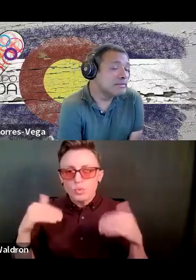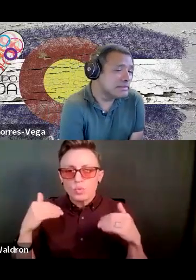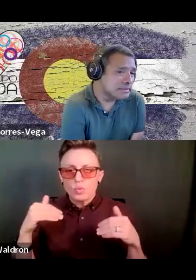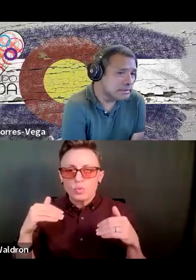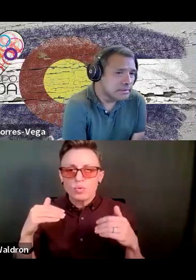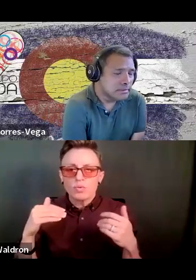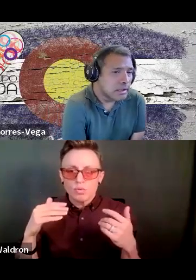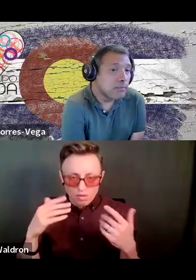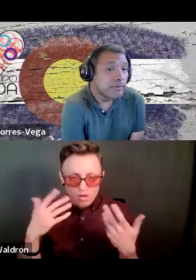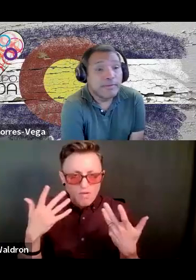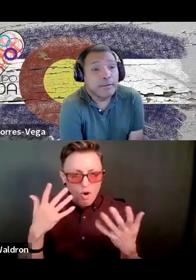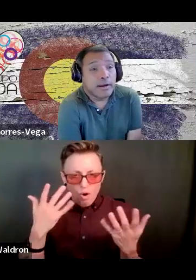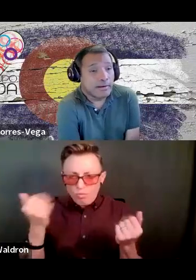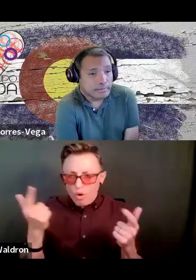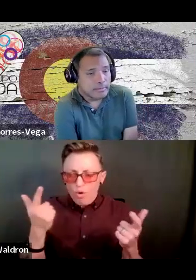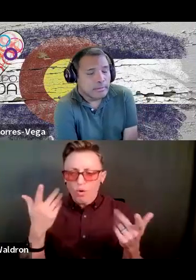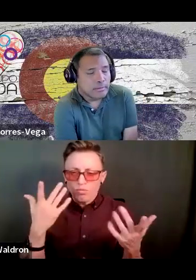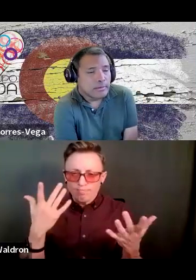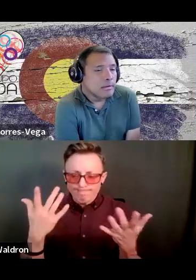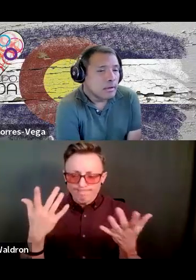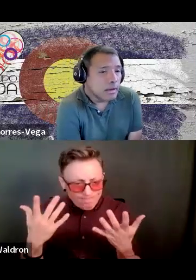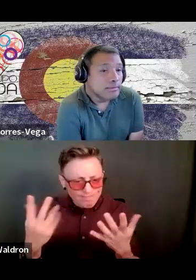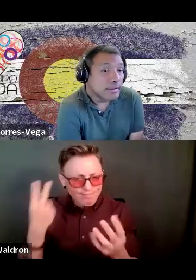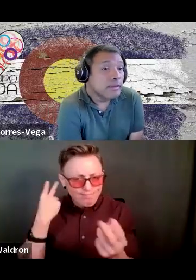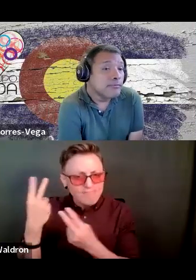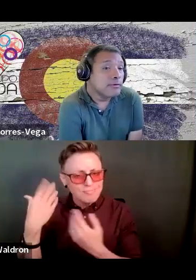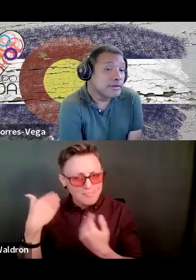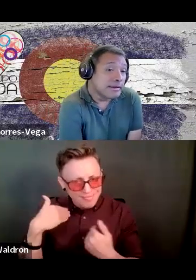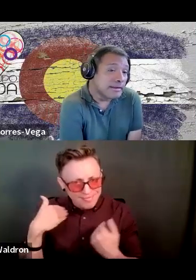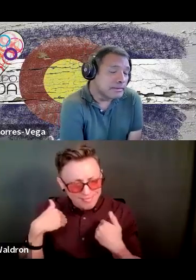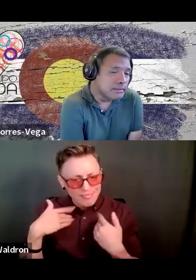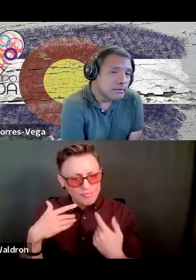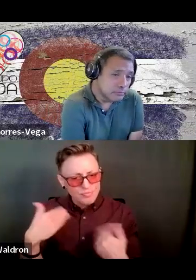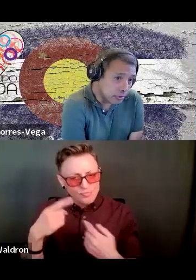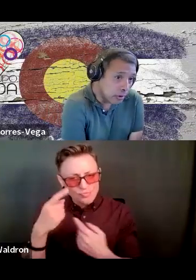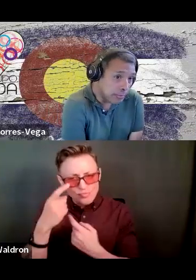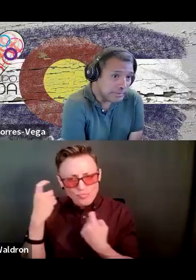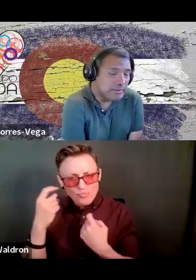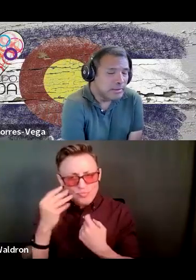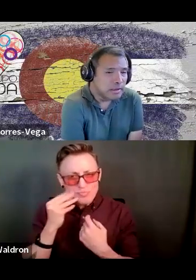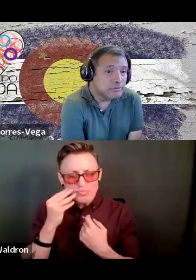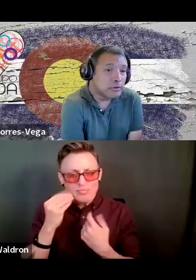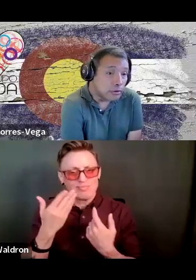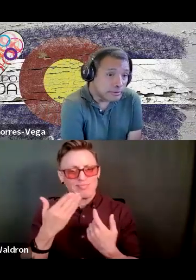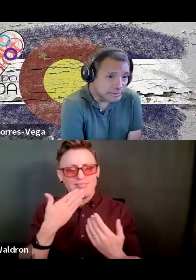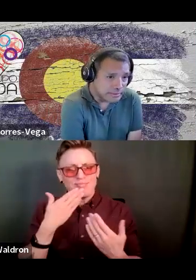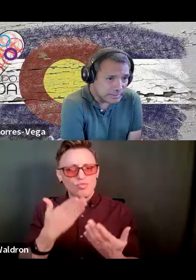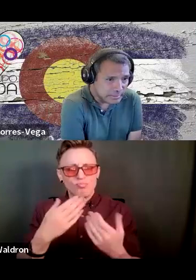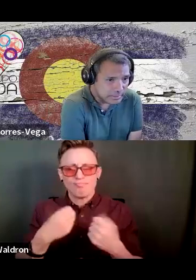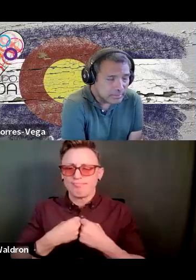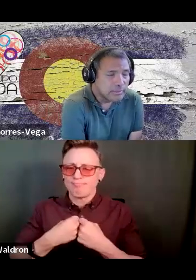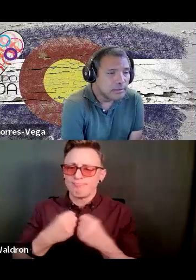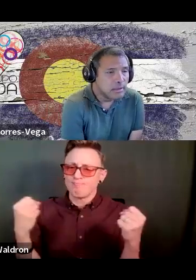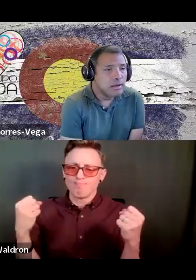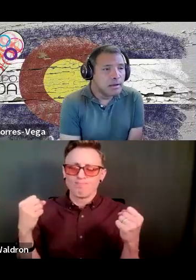those experiences and we feel your heart. And thank you for sharing it so openly and so honestly.